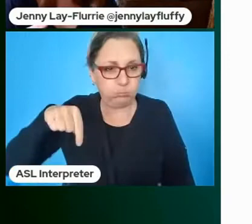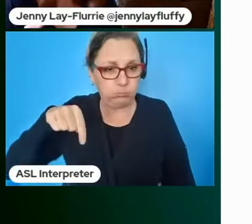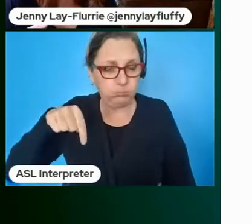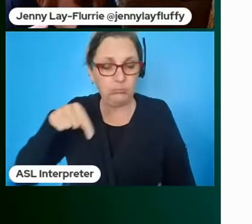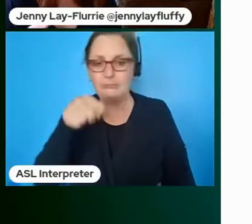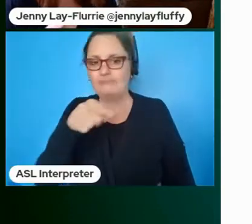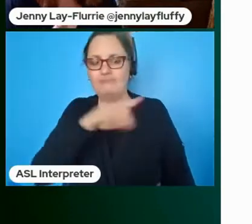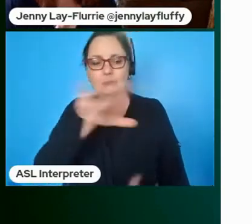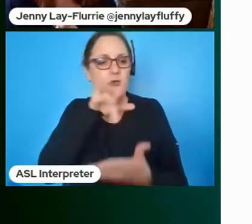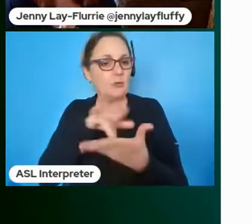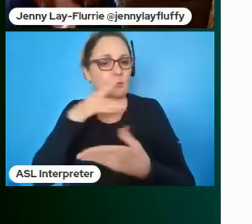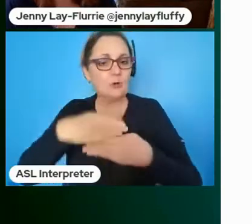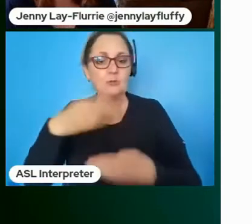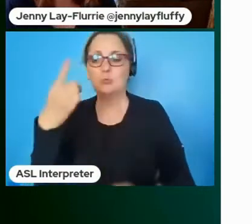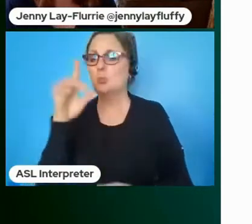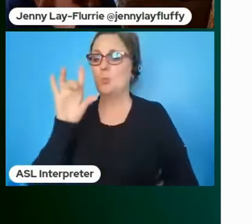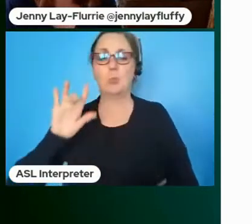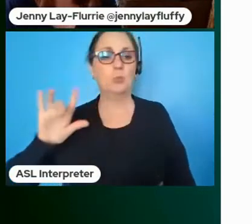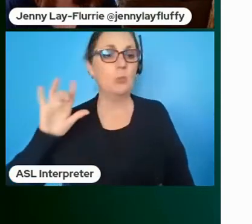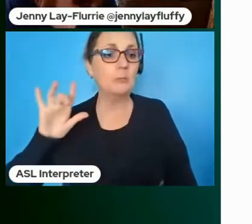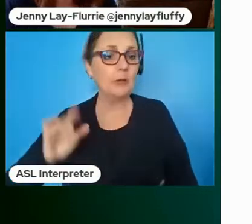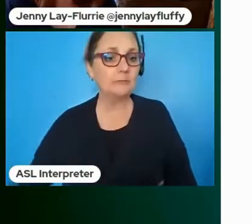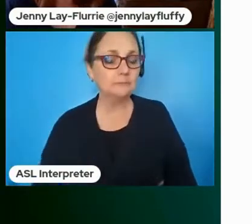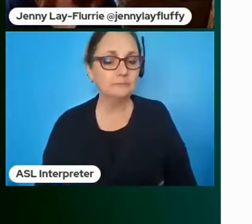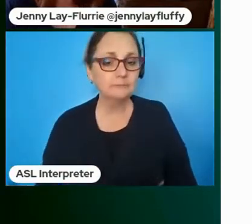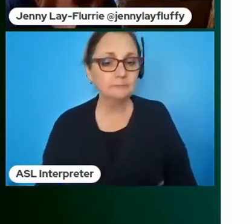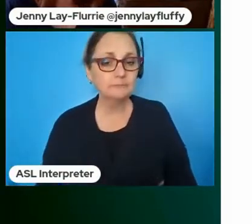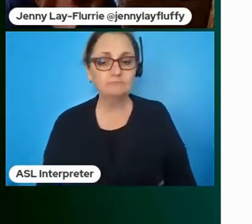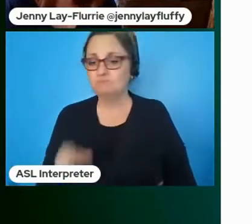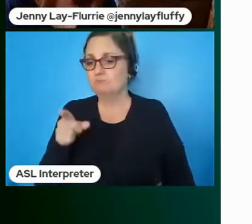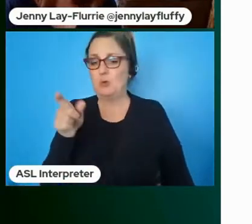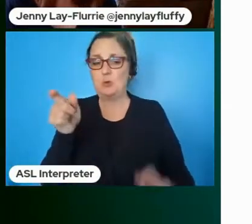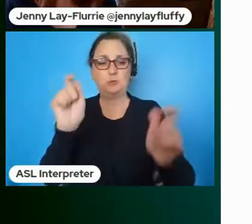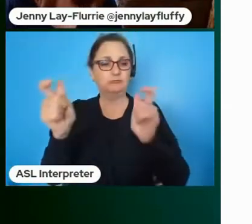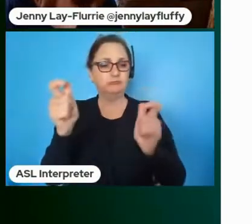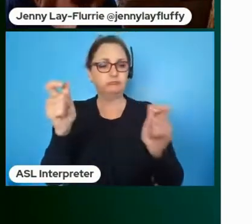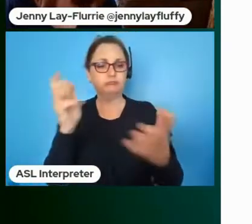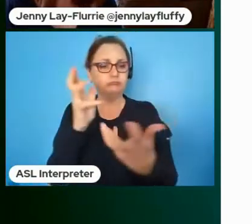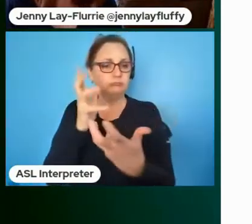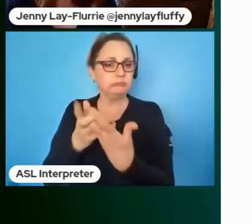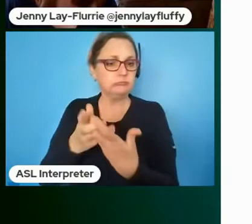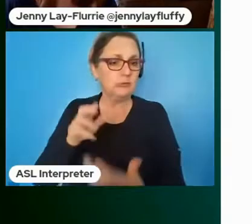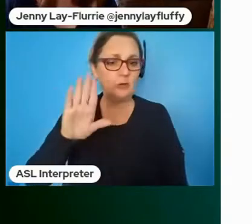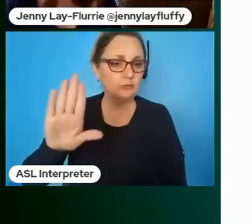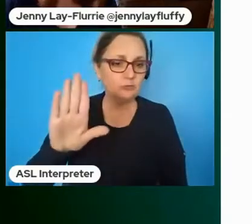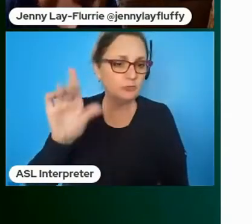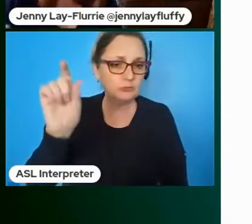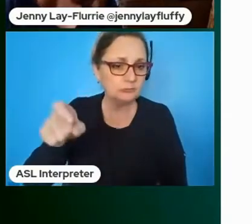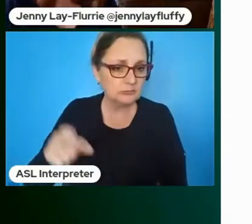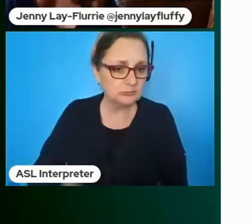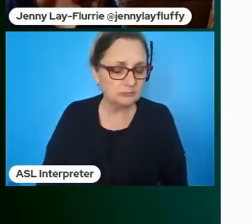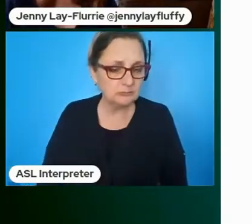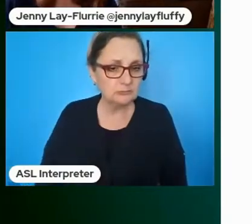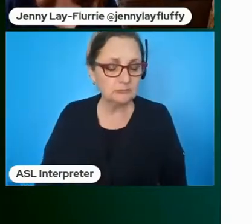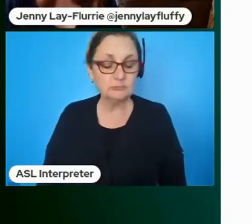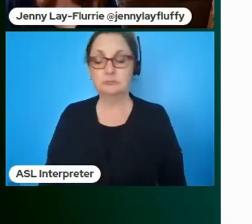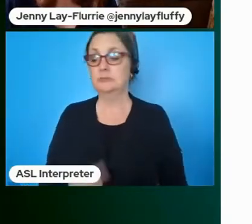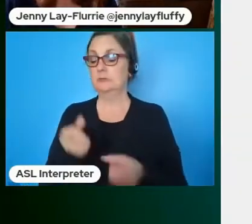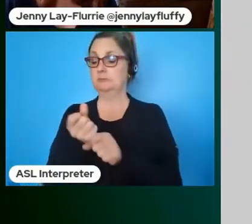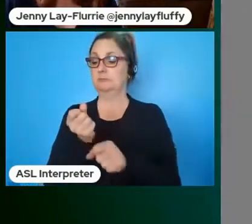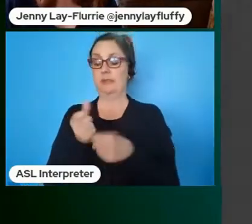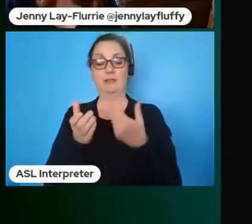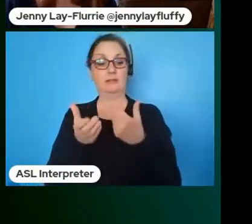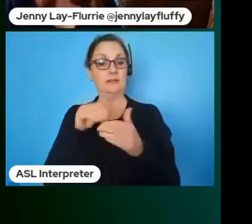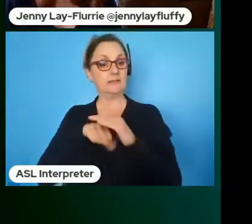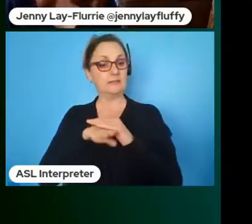it's right there it's one button and it's everything that you you could desire the other one was making accessibility easier if